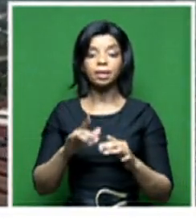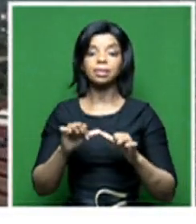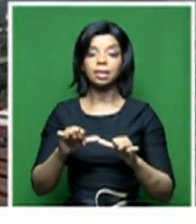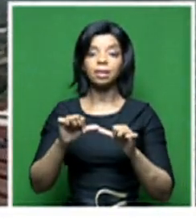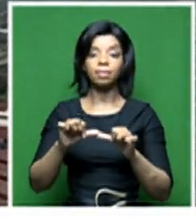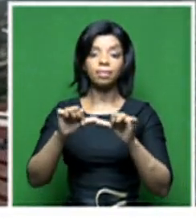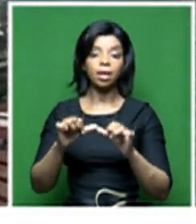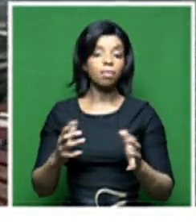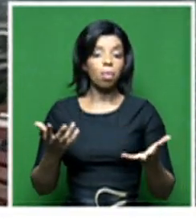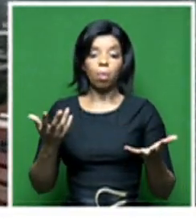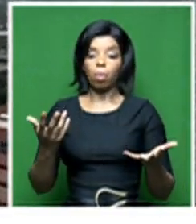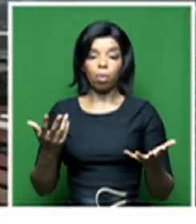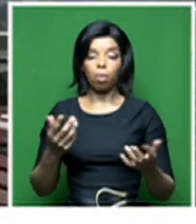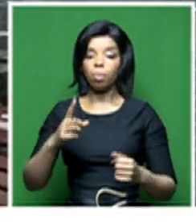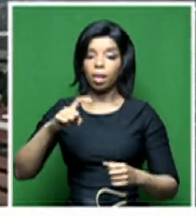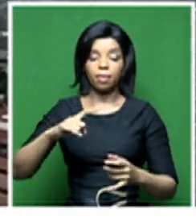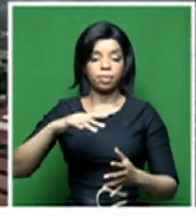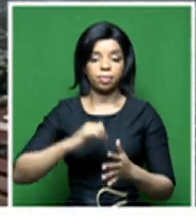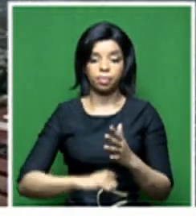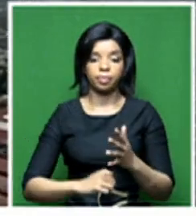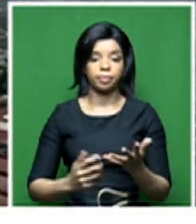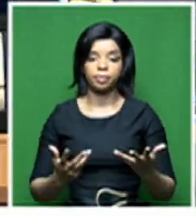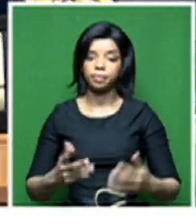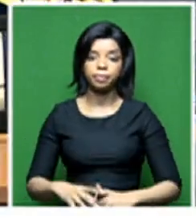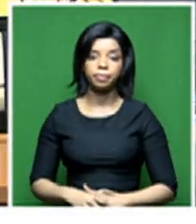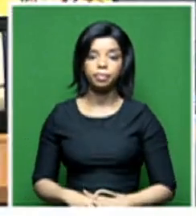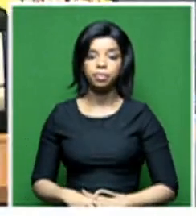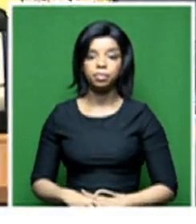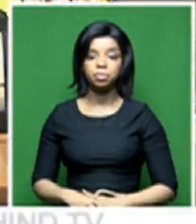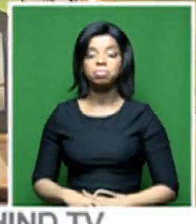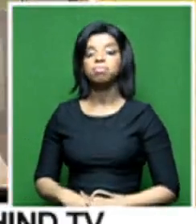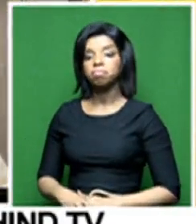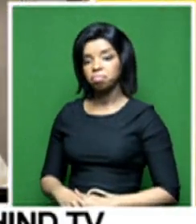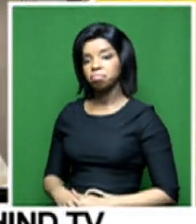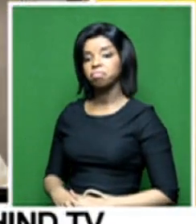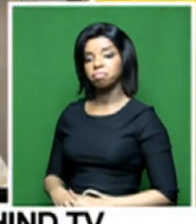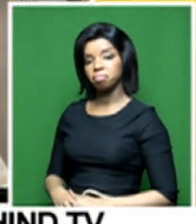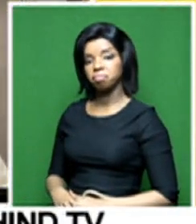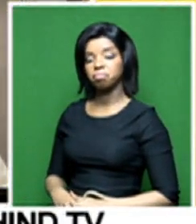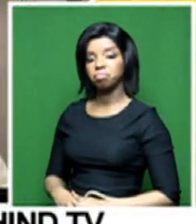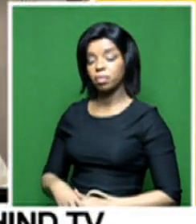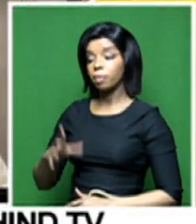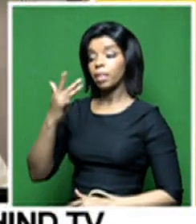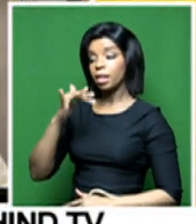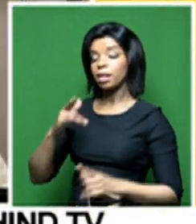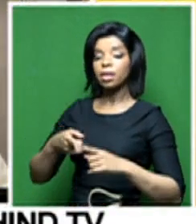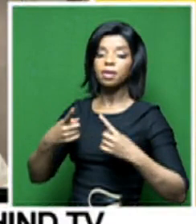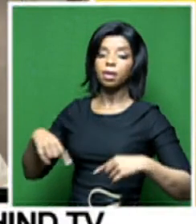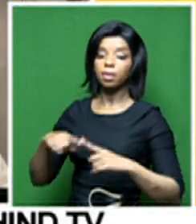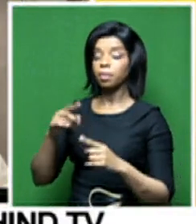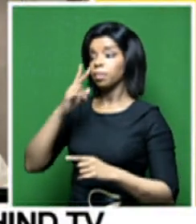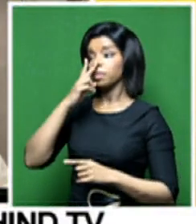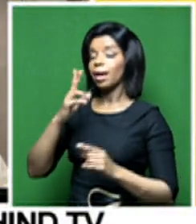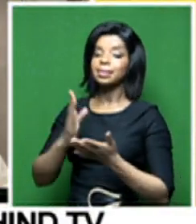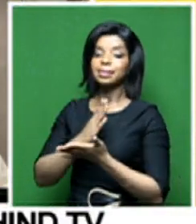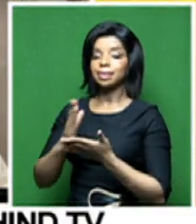to require taxation bailouts. I mean, if we look at some of the things that are happening right now,